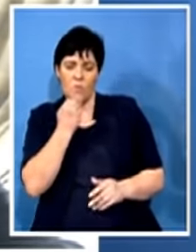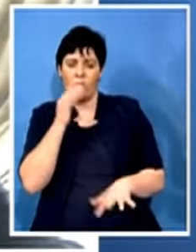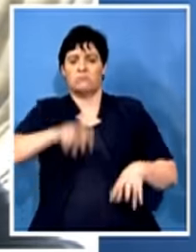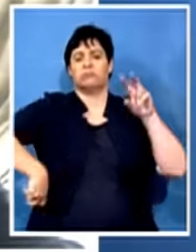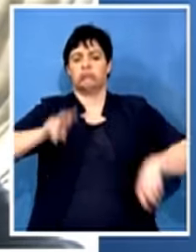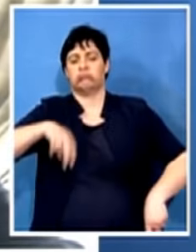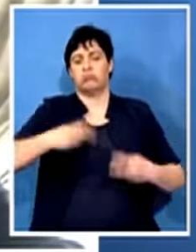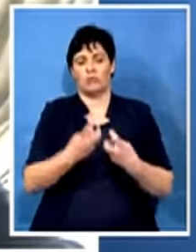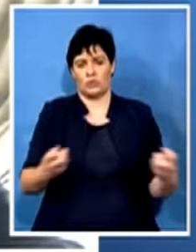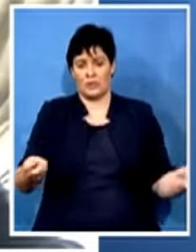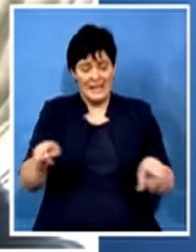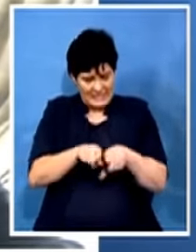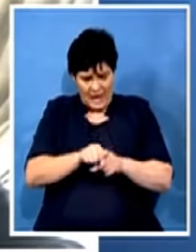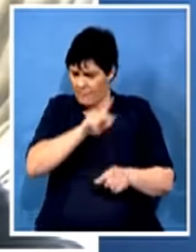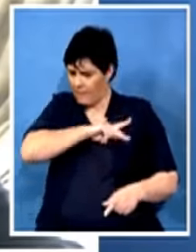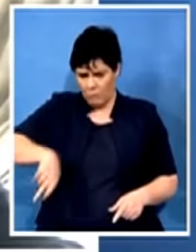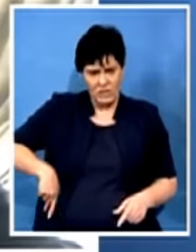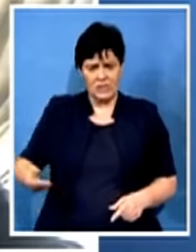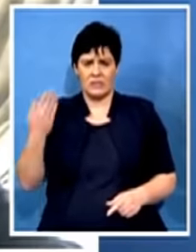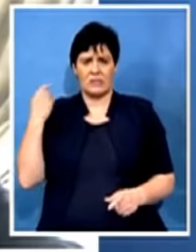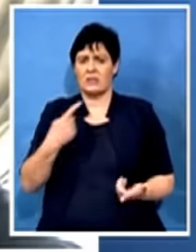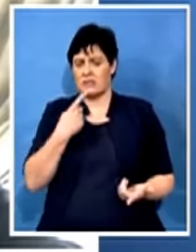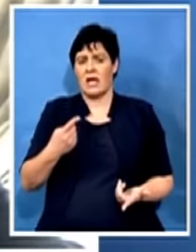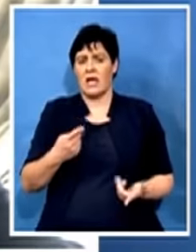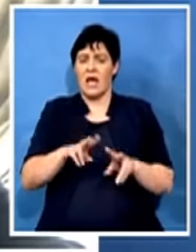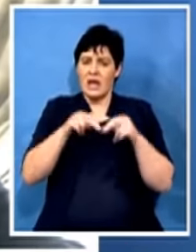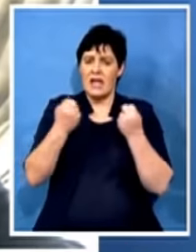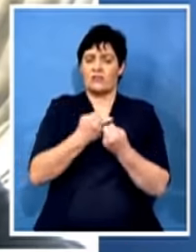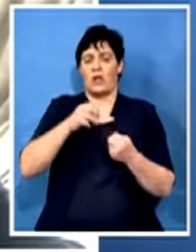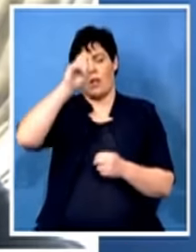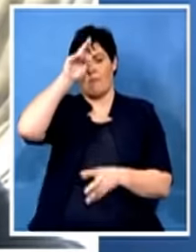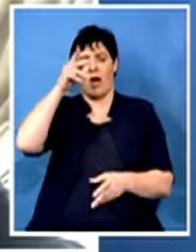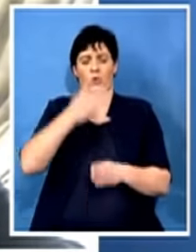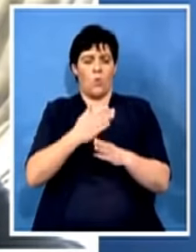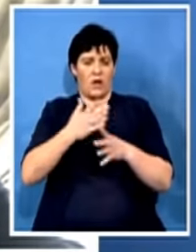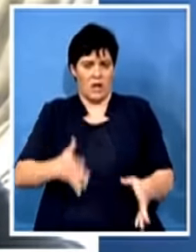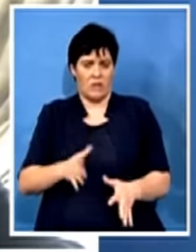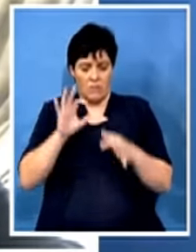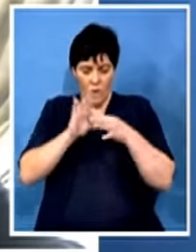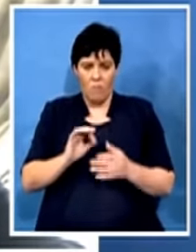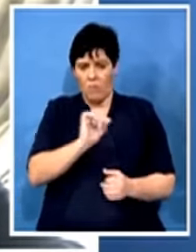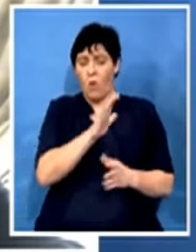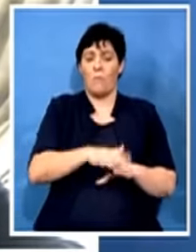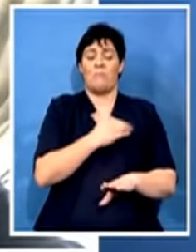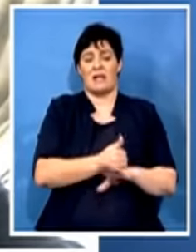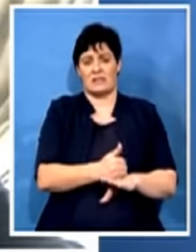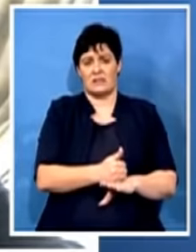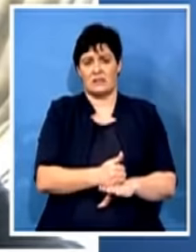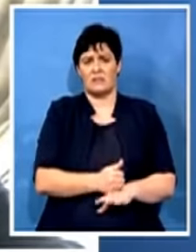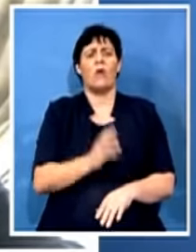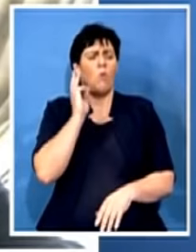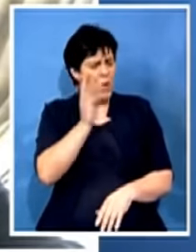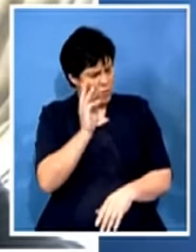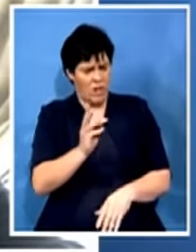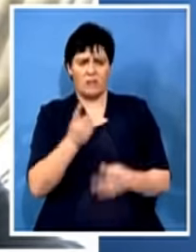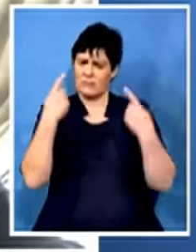Friday when addressing the National Union of Mine Workers, his home, or his base, that there will be successful prosecutions. So it's up to them now,